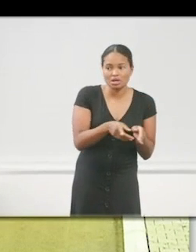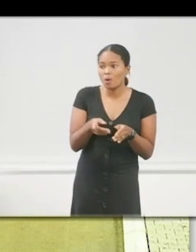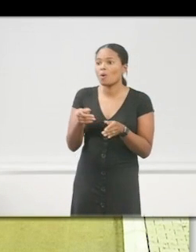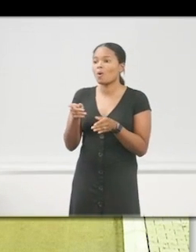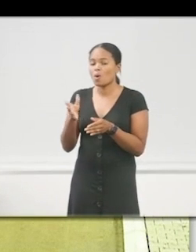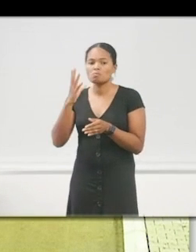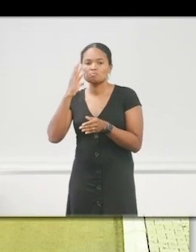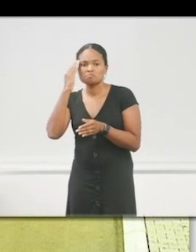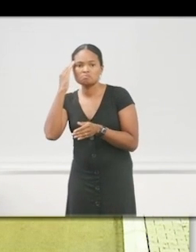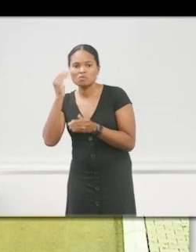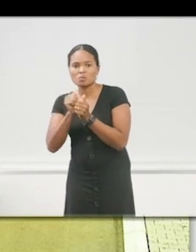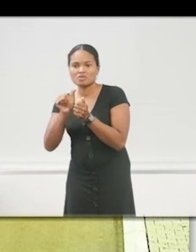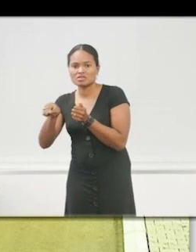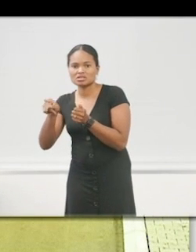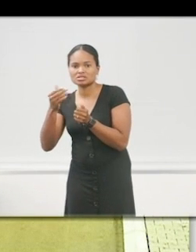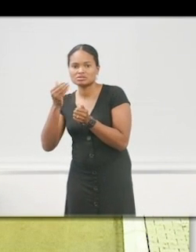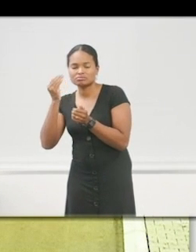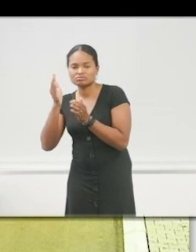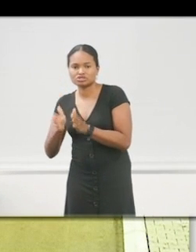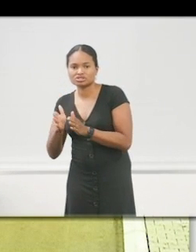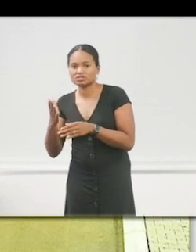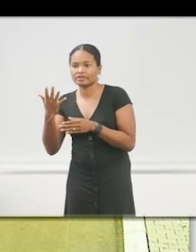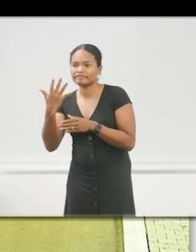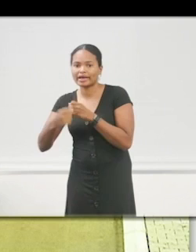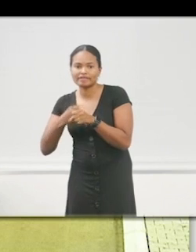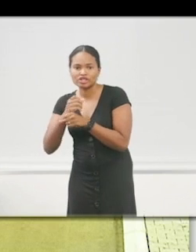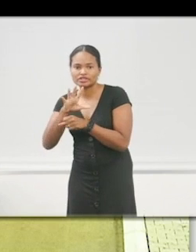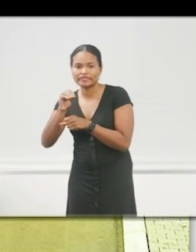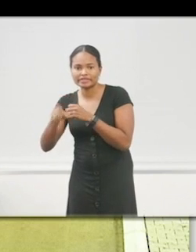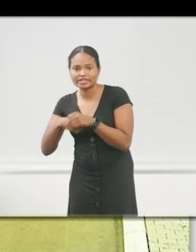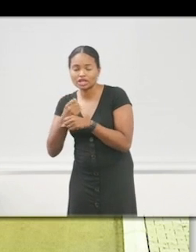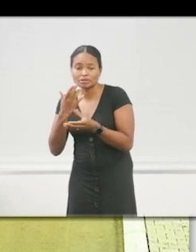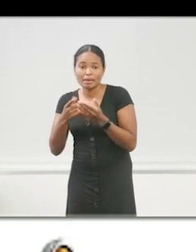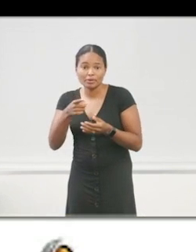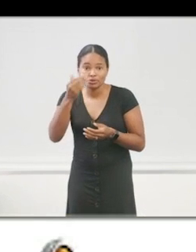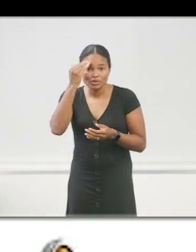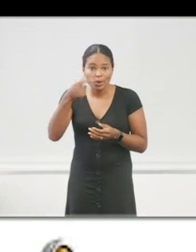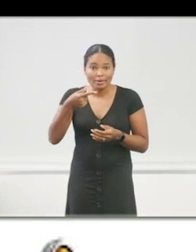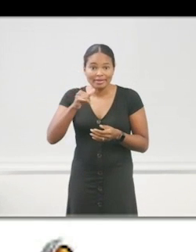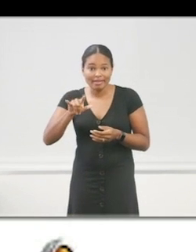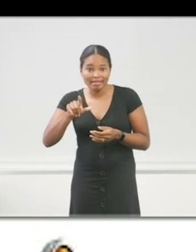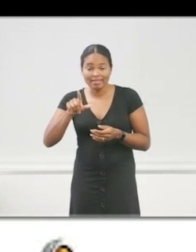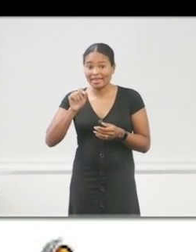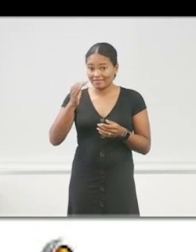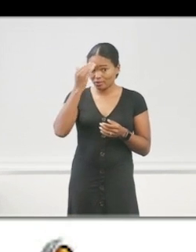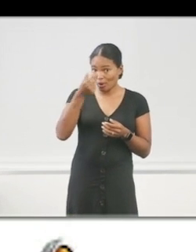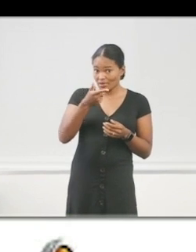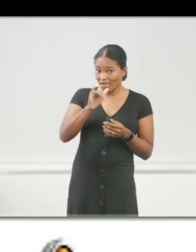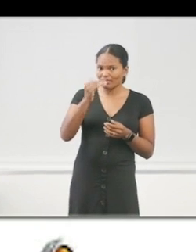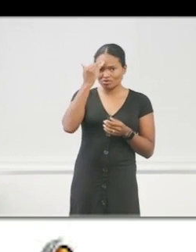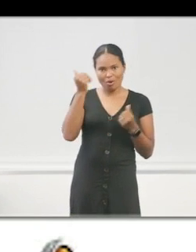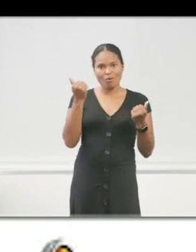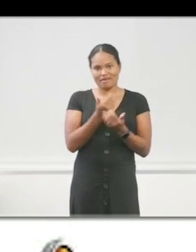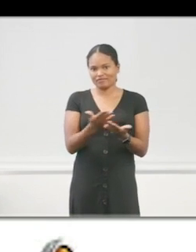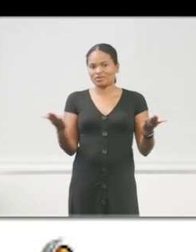or 50 years. You may know Gil. If you know Gil, then you know everybody. So, looking at the barriers, when you start to